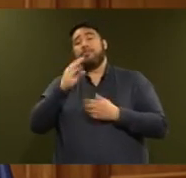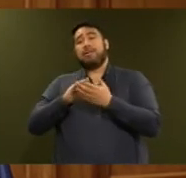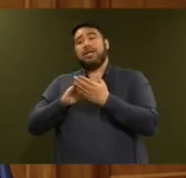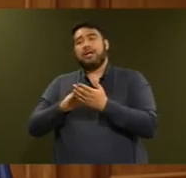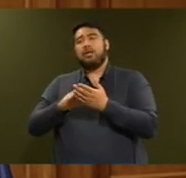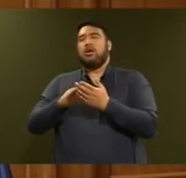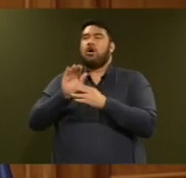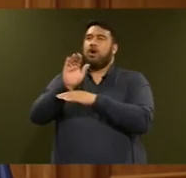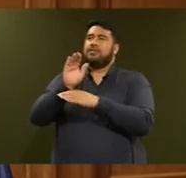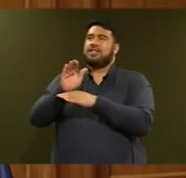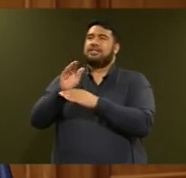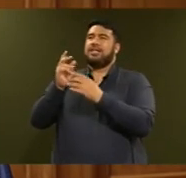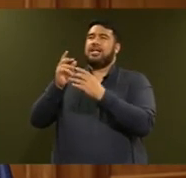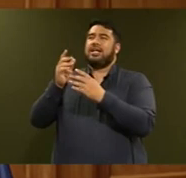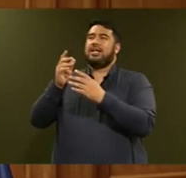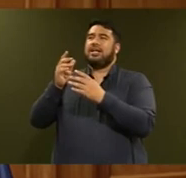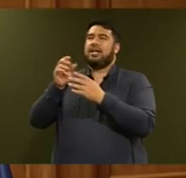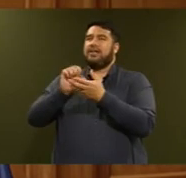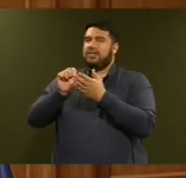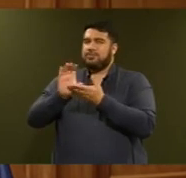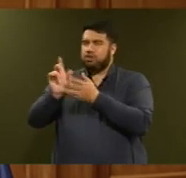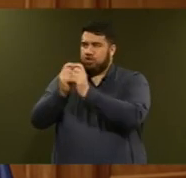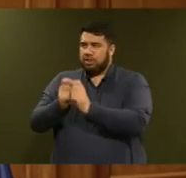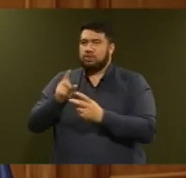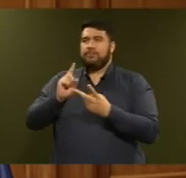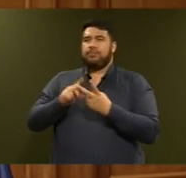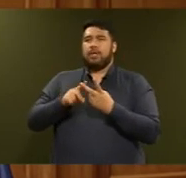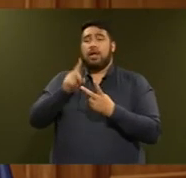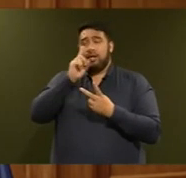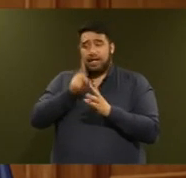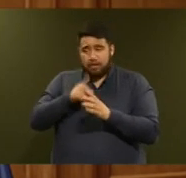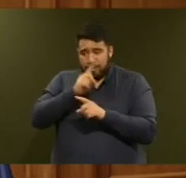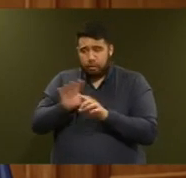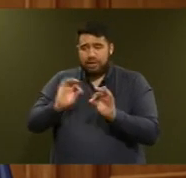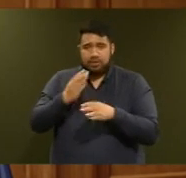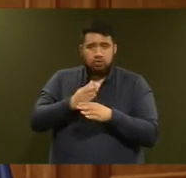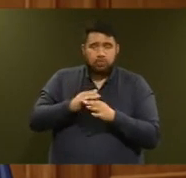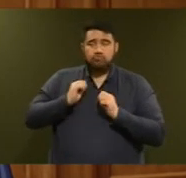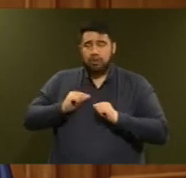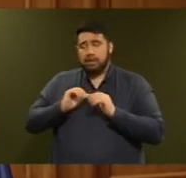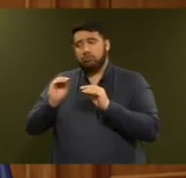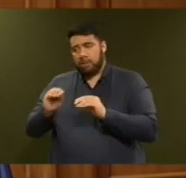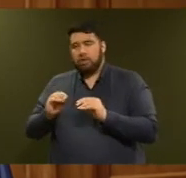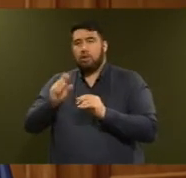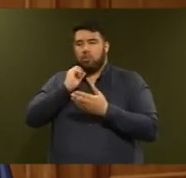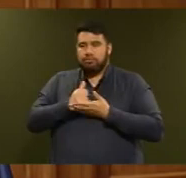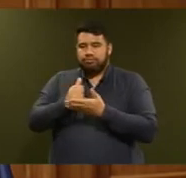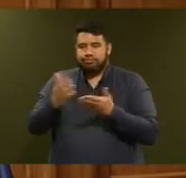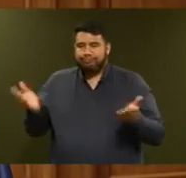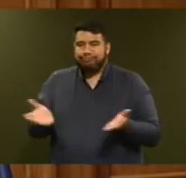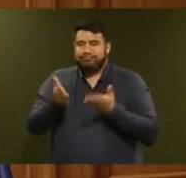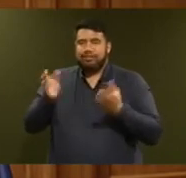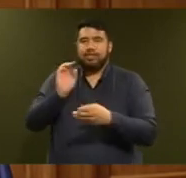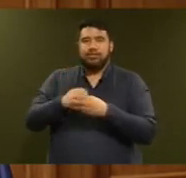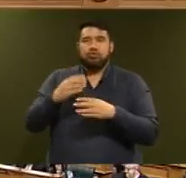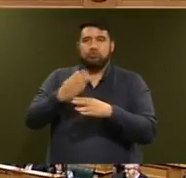bringing the nefts off the couch and a host of other benefits that regional economies will enjoy as a consequence of the $480 million